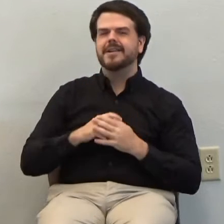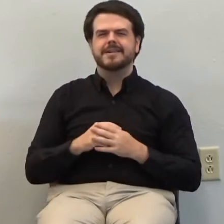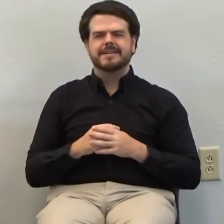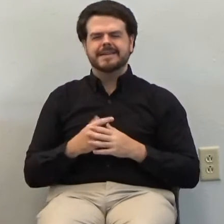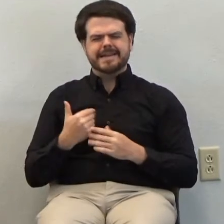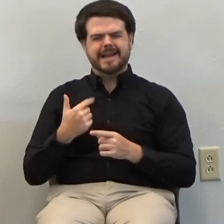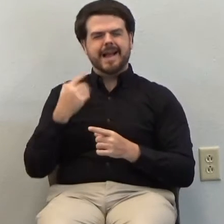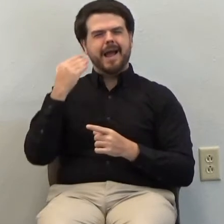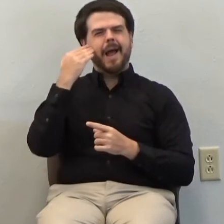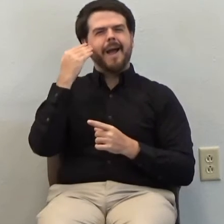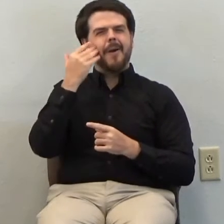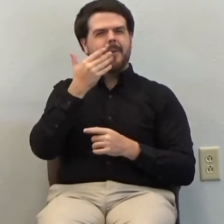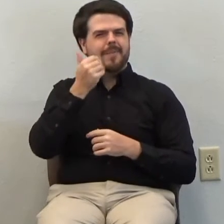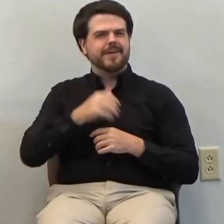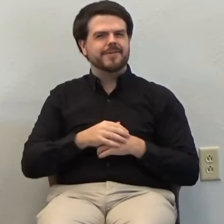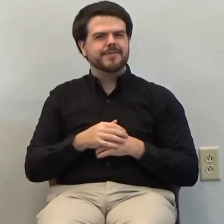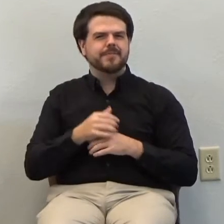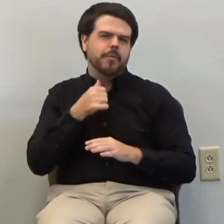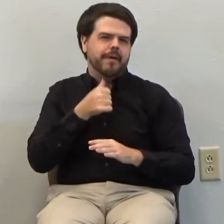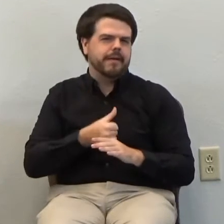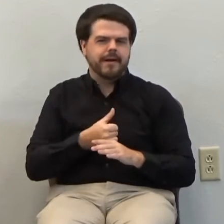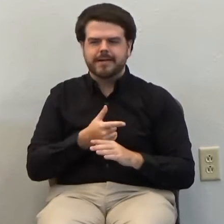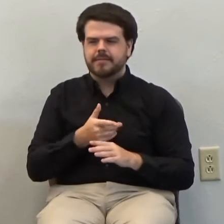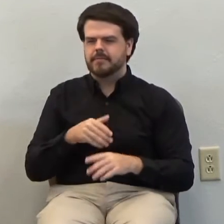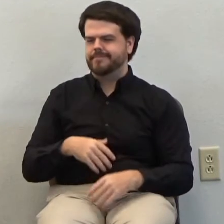But I didn't embarrass him.